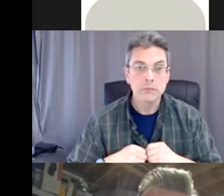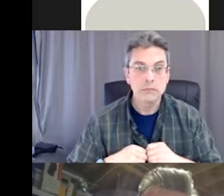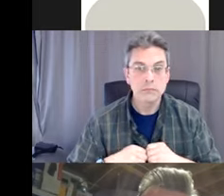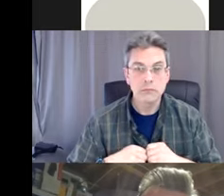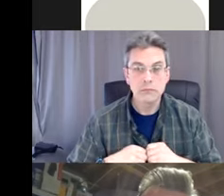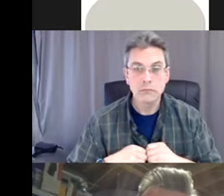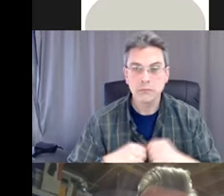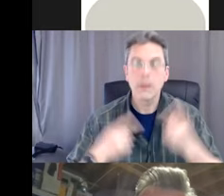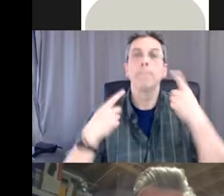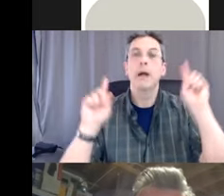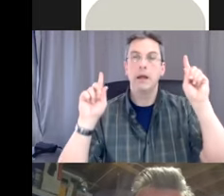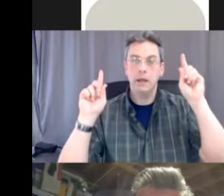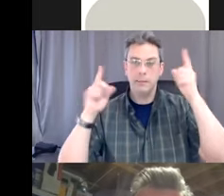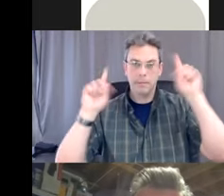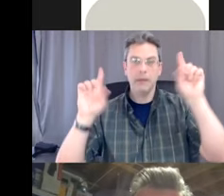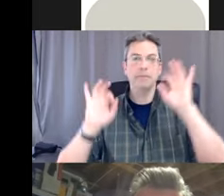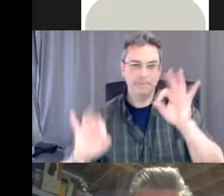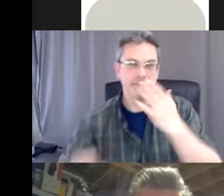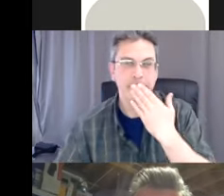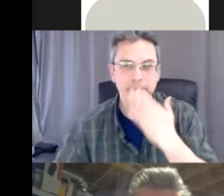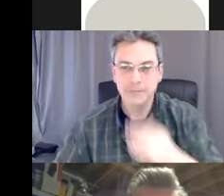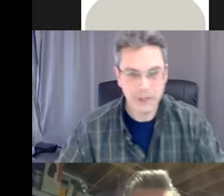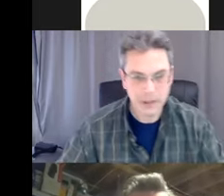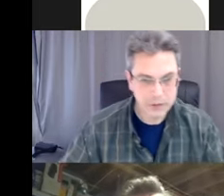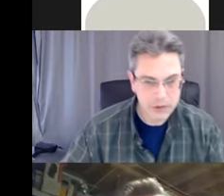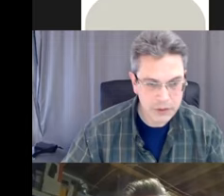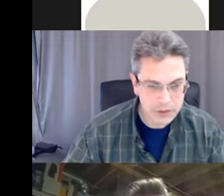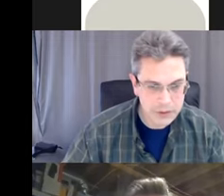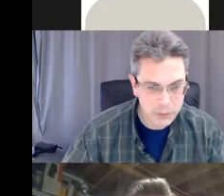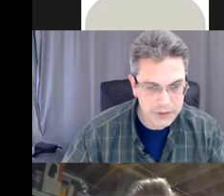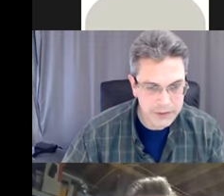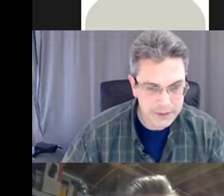There we go. Yes, thank you. We can continue. Awesome.